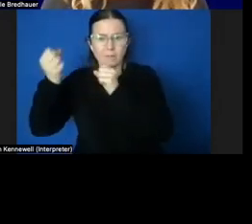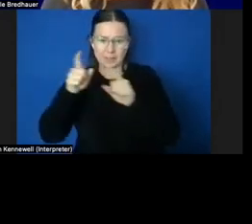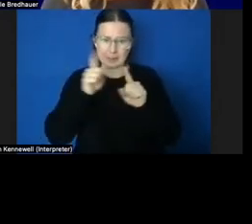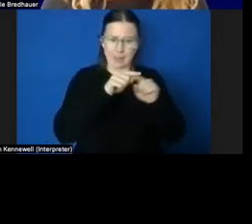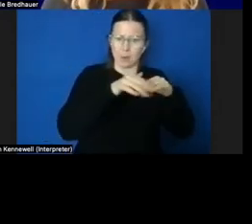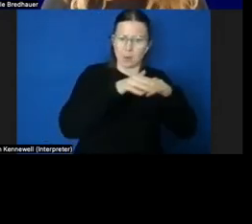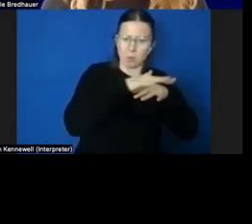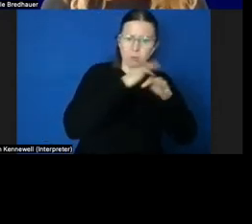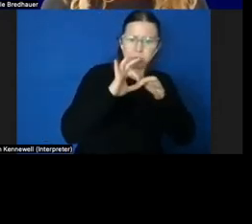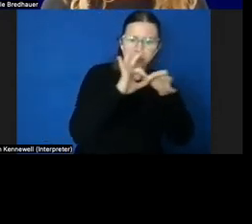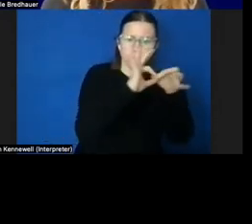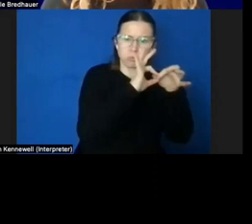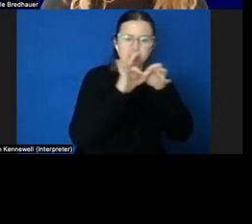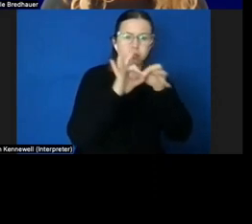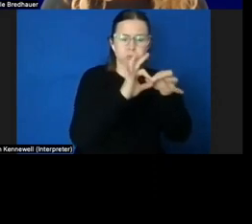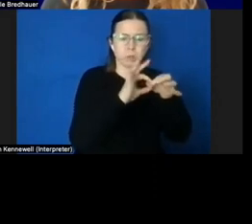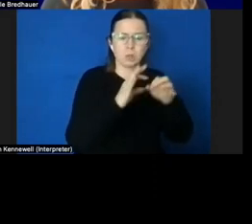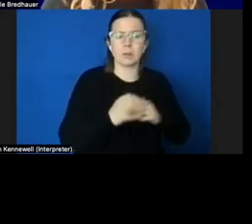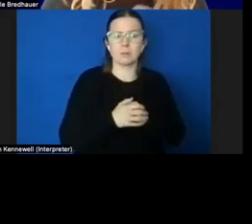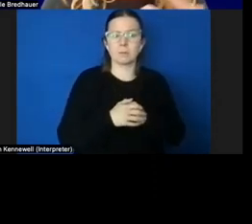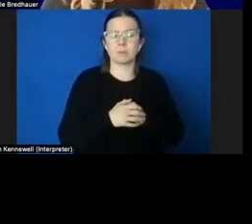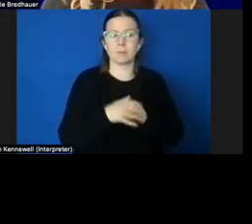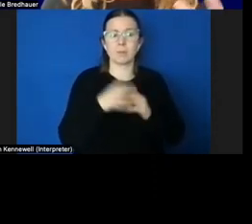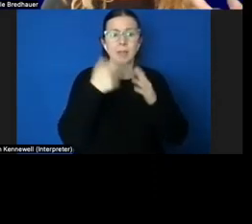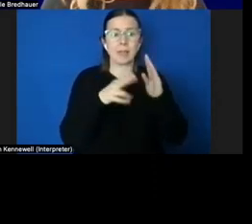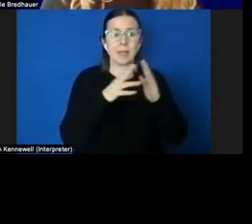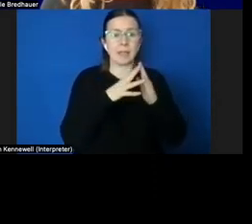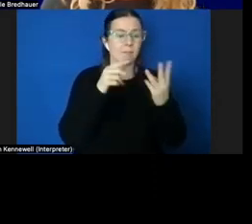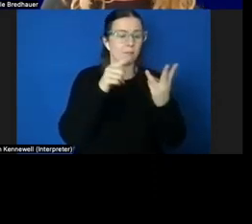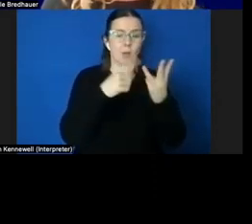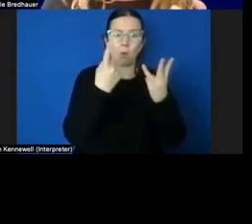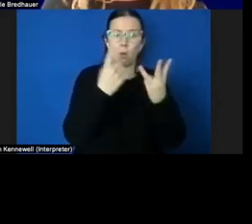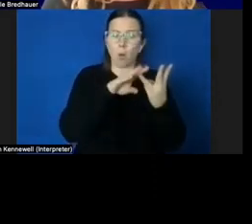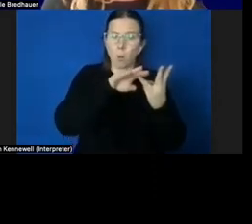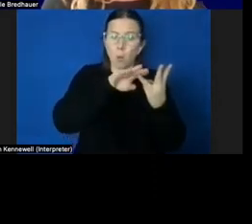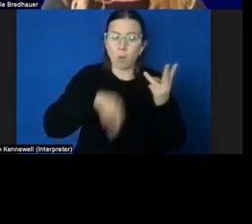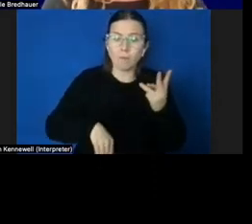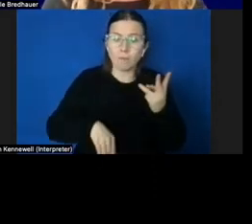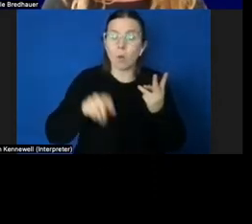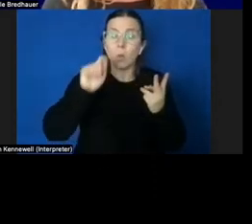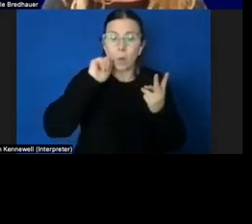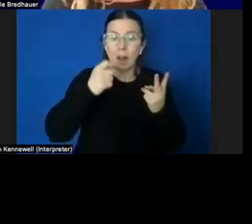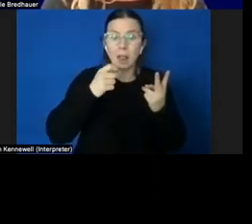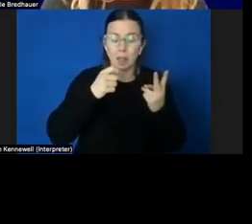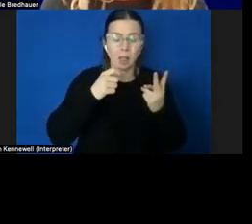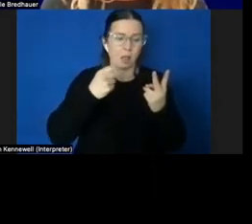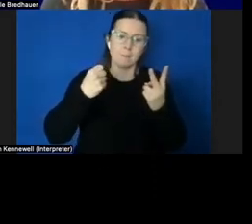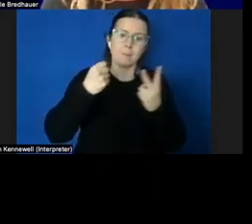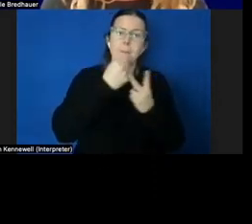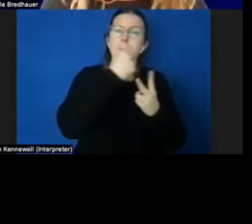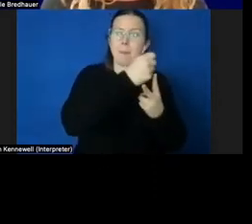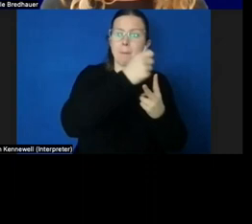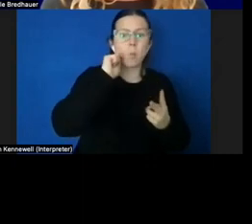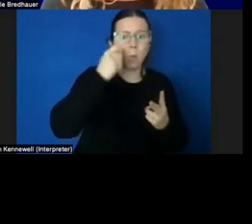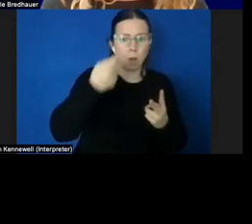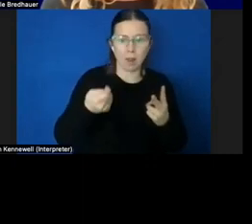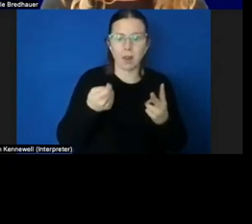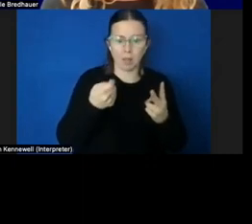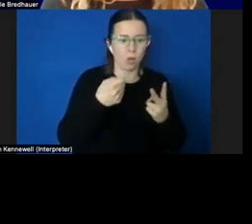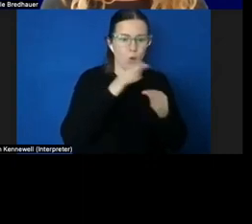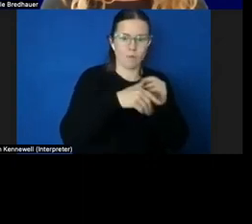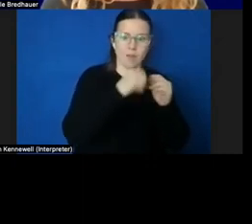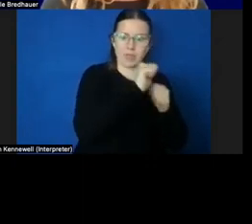The absence of any of these areas will really have an impact on the development